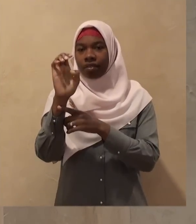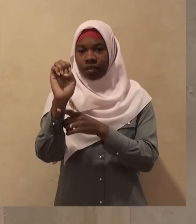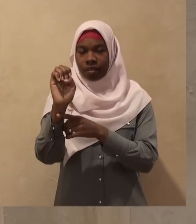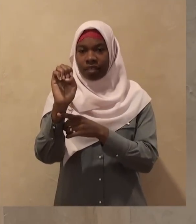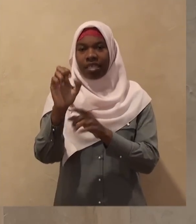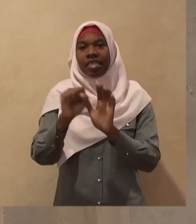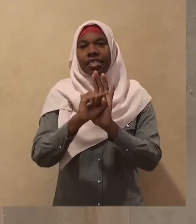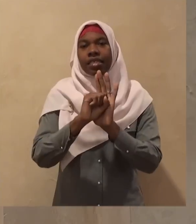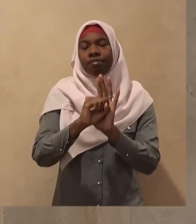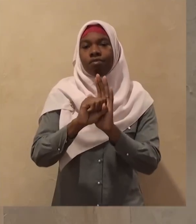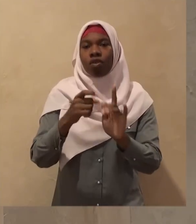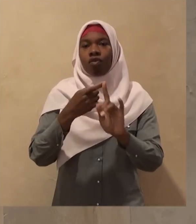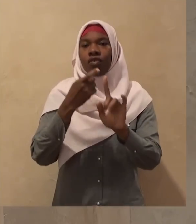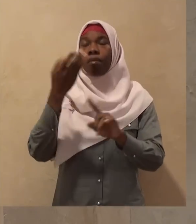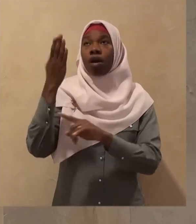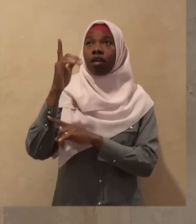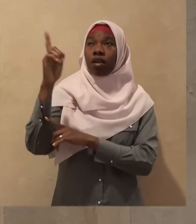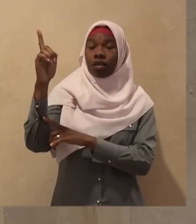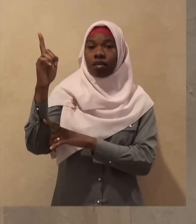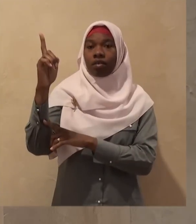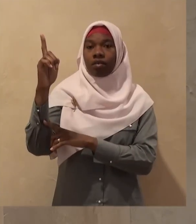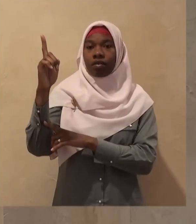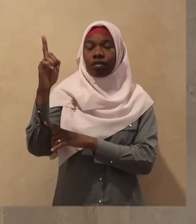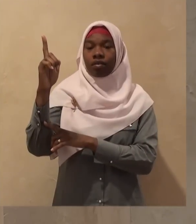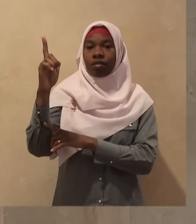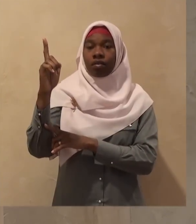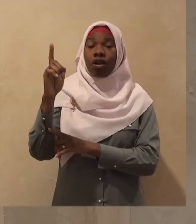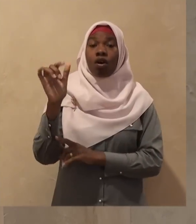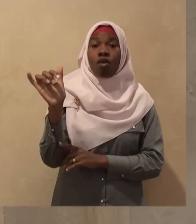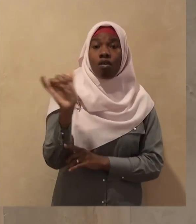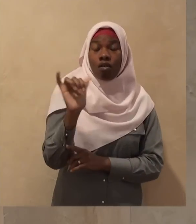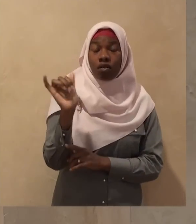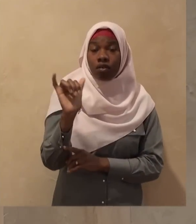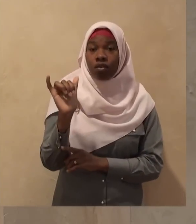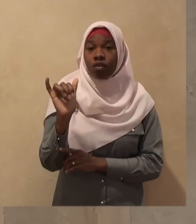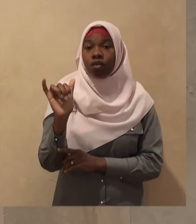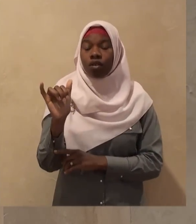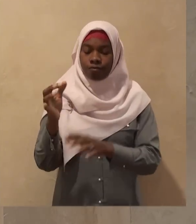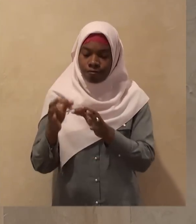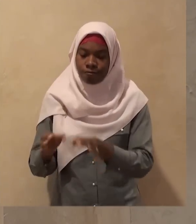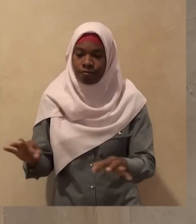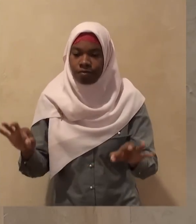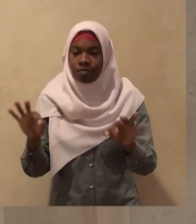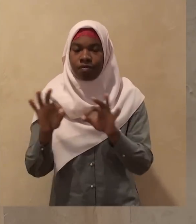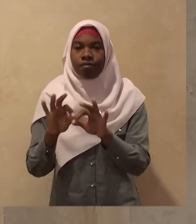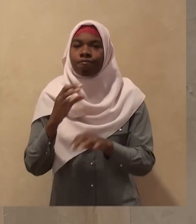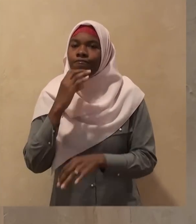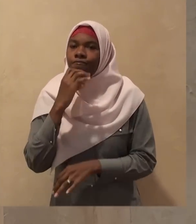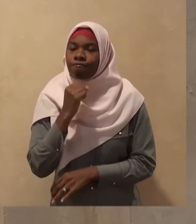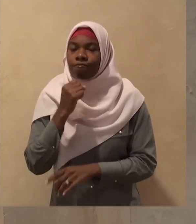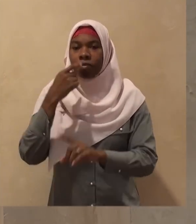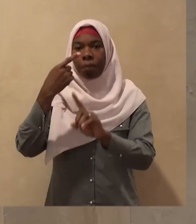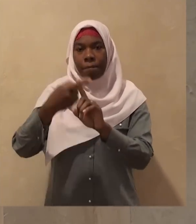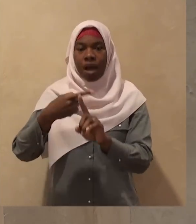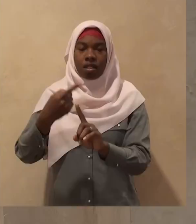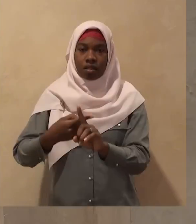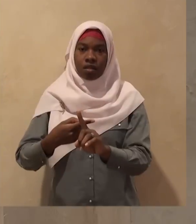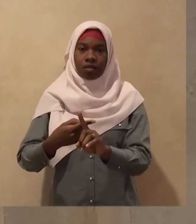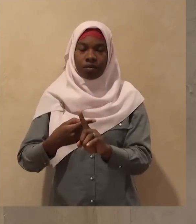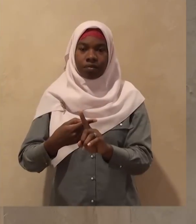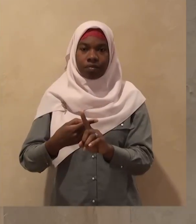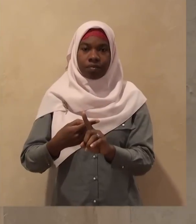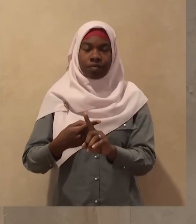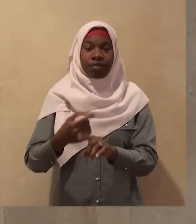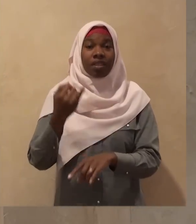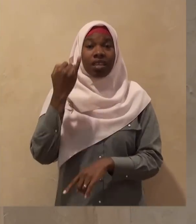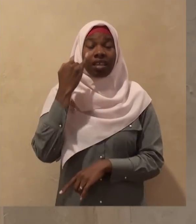of the sanctity of the sacred month when a person violates the rules and regulations set by